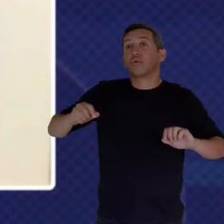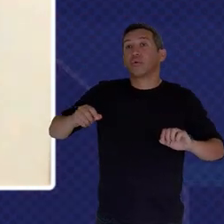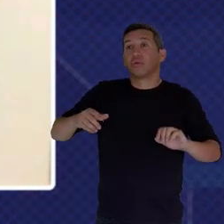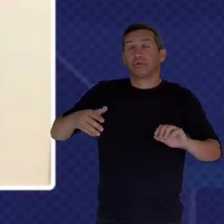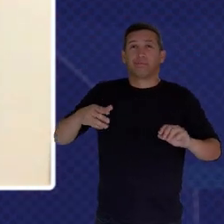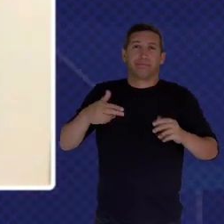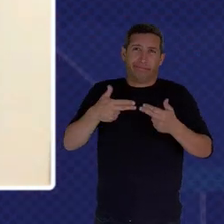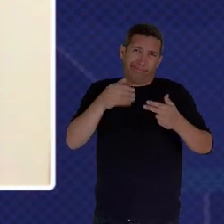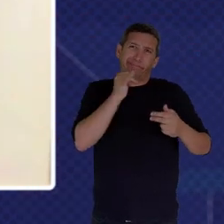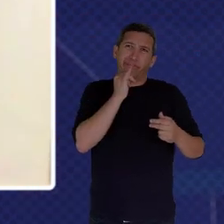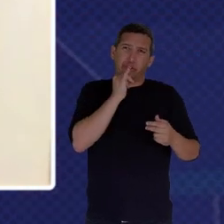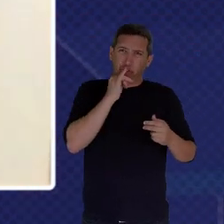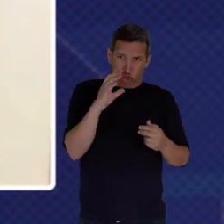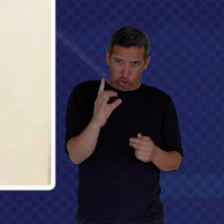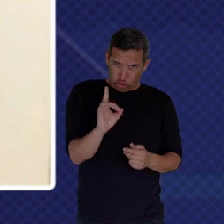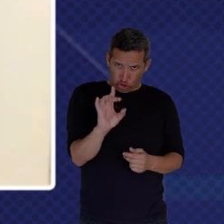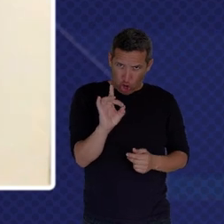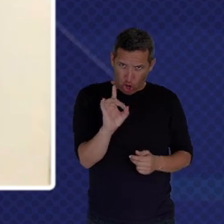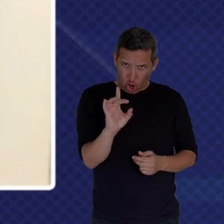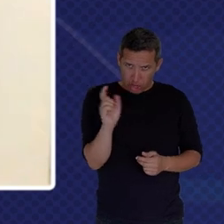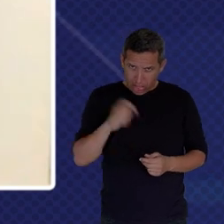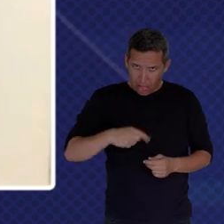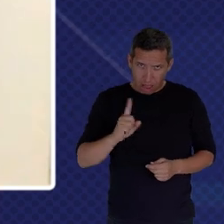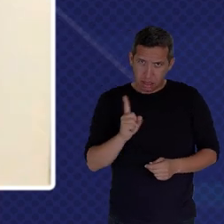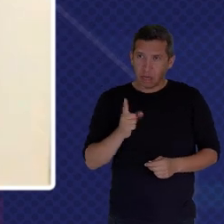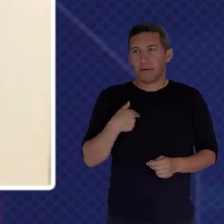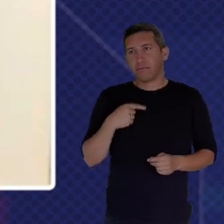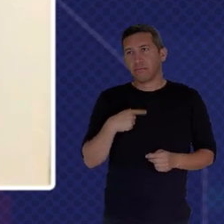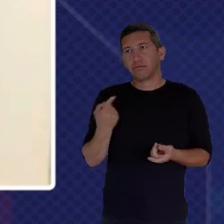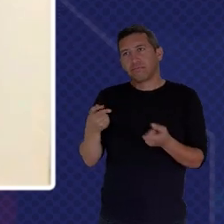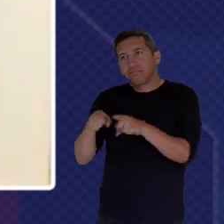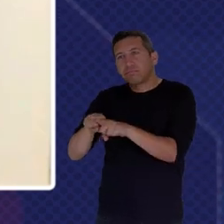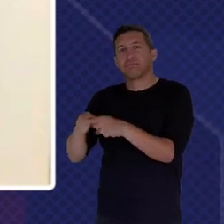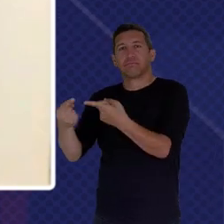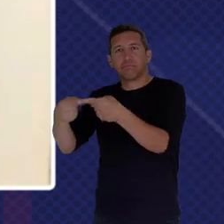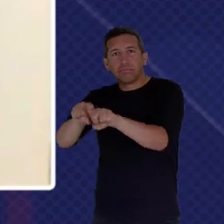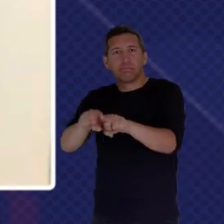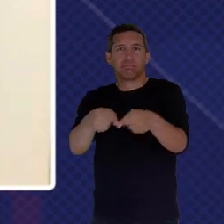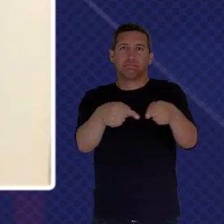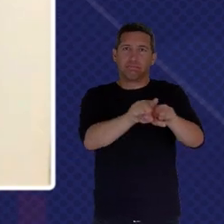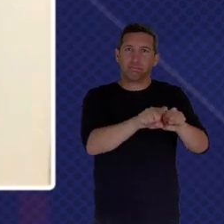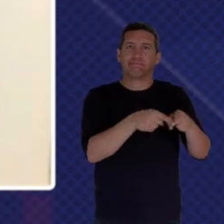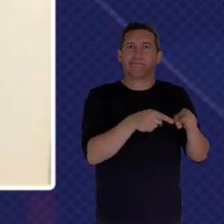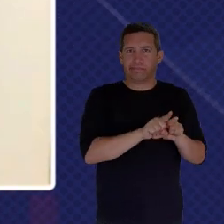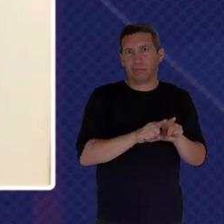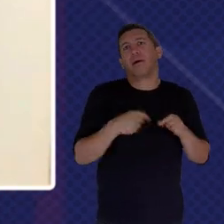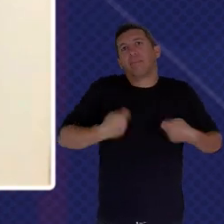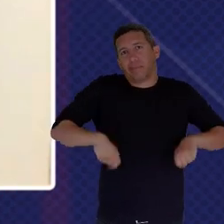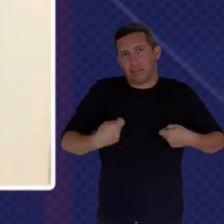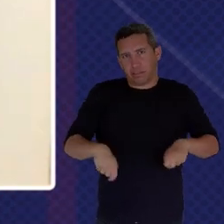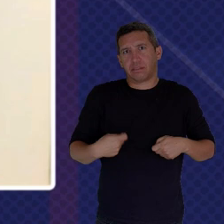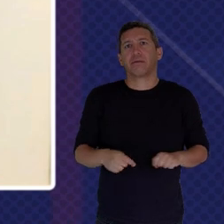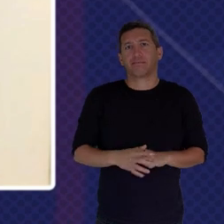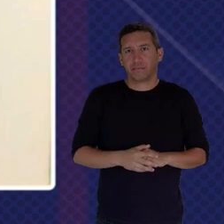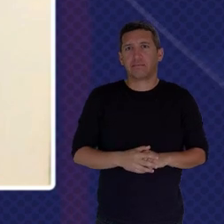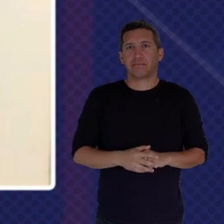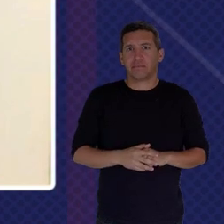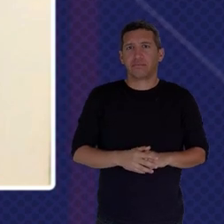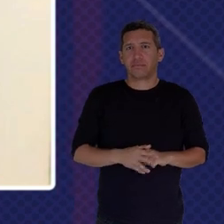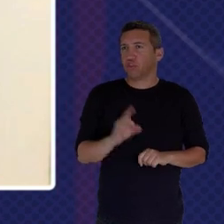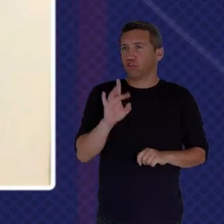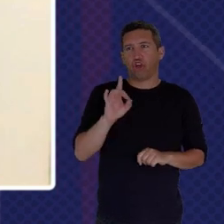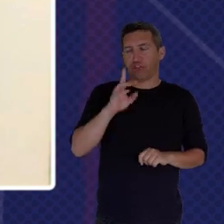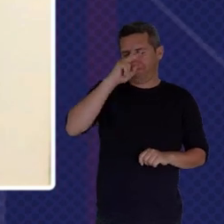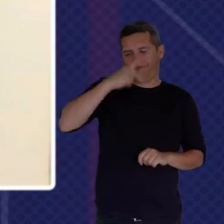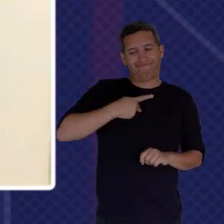Alone And This Is One Of The Things That I See That Aaron And Mariam Have Really Stated You Need To Work With Local Partners